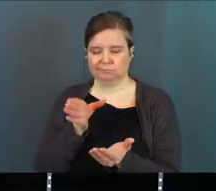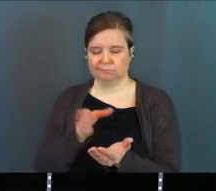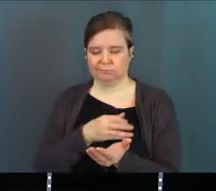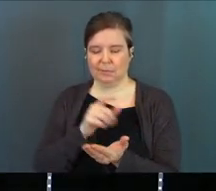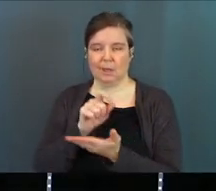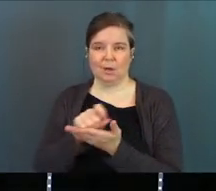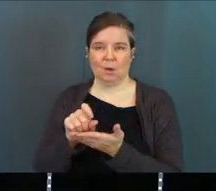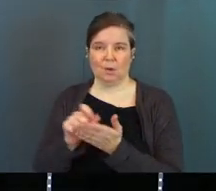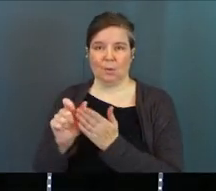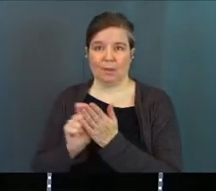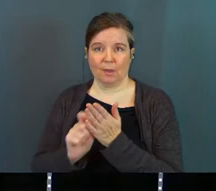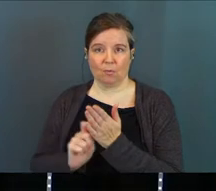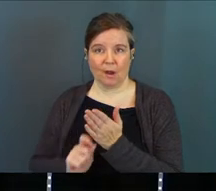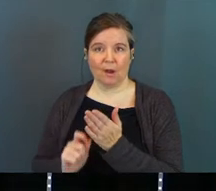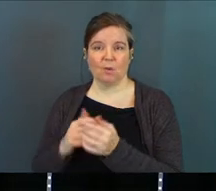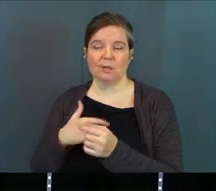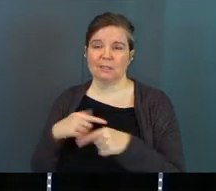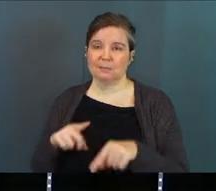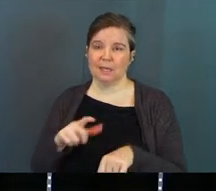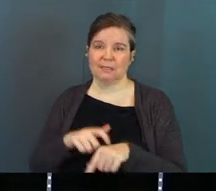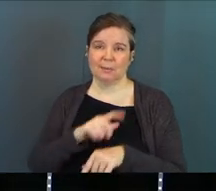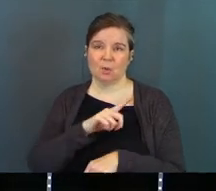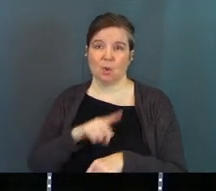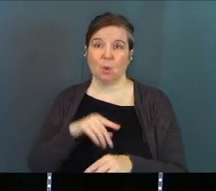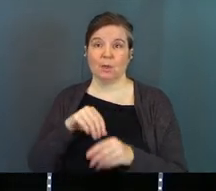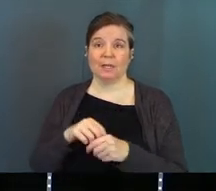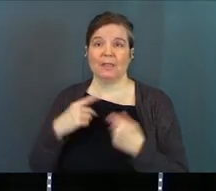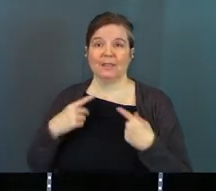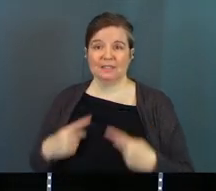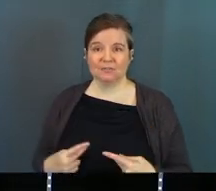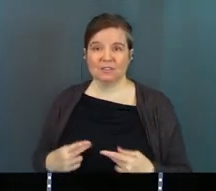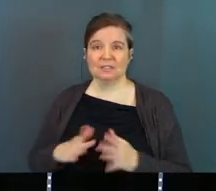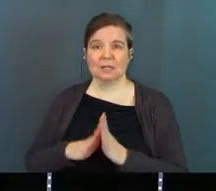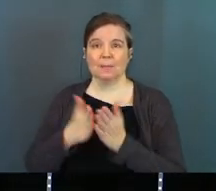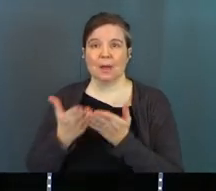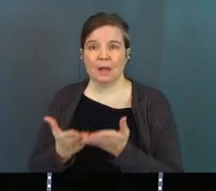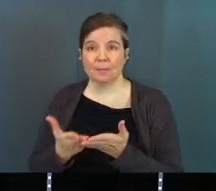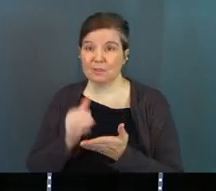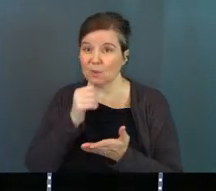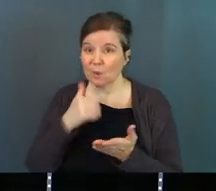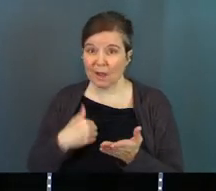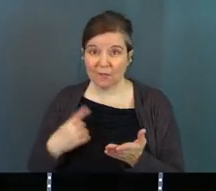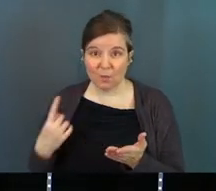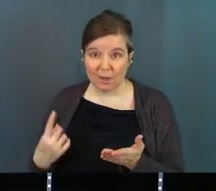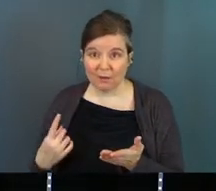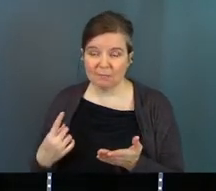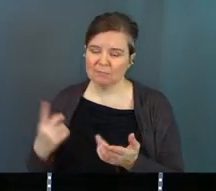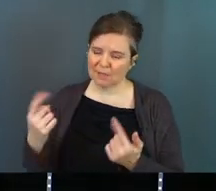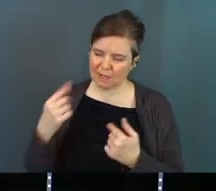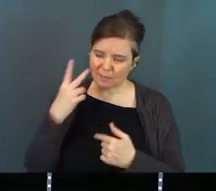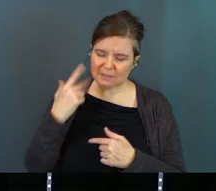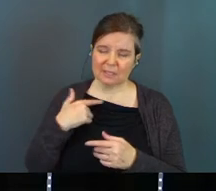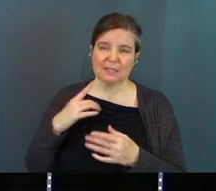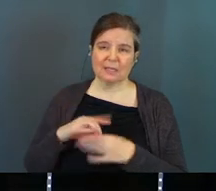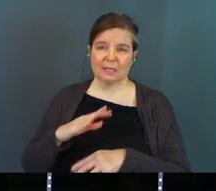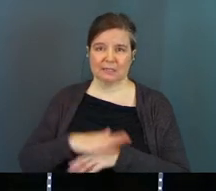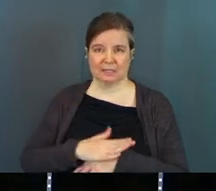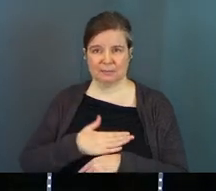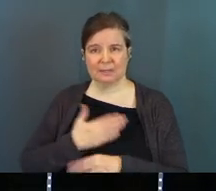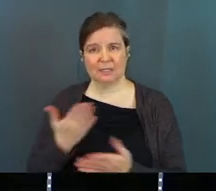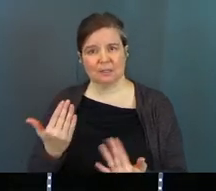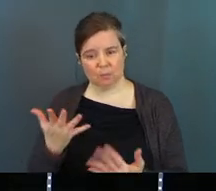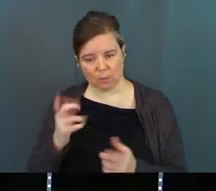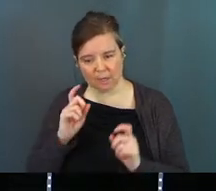through, take notes on with your hand, write it out, just spend time with the Lord in this physical Bible. So if you don't have one of those, come see us at the Connect Desk, please.